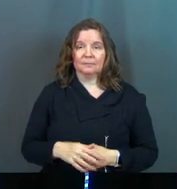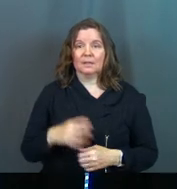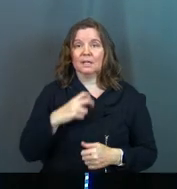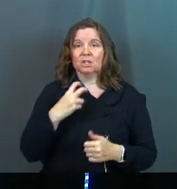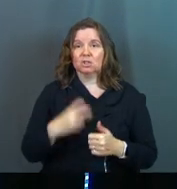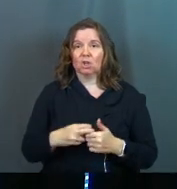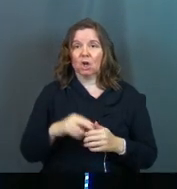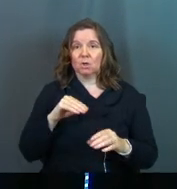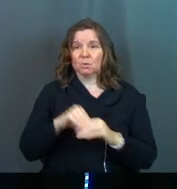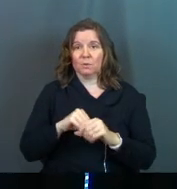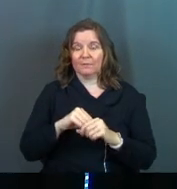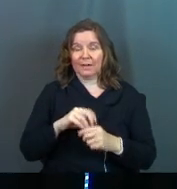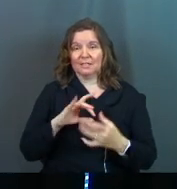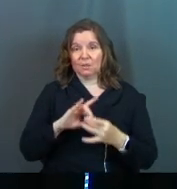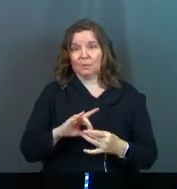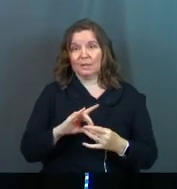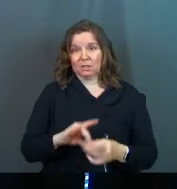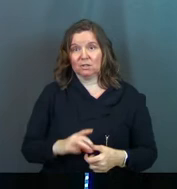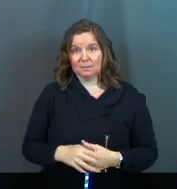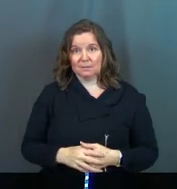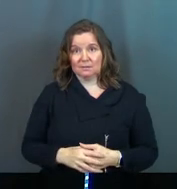It's hard to invest in relationships.